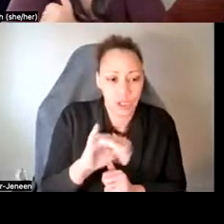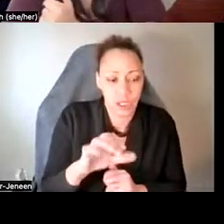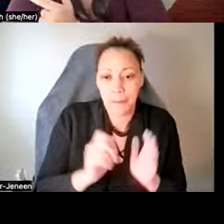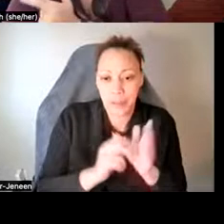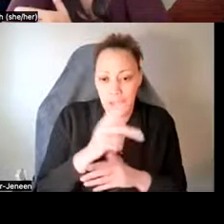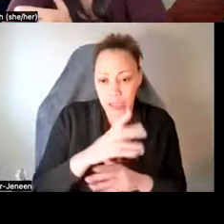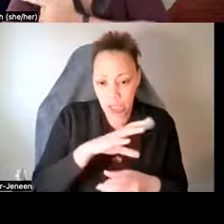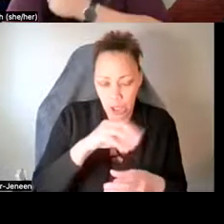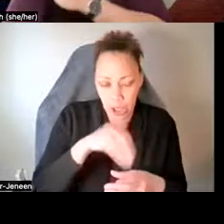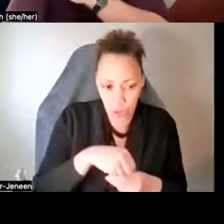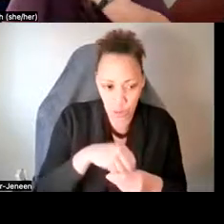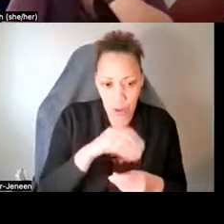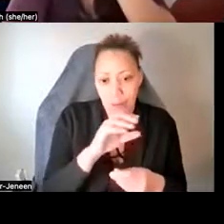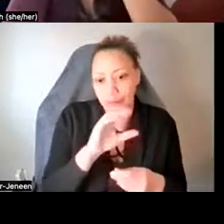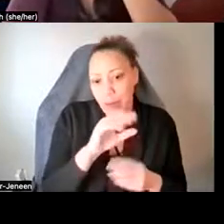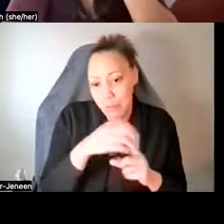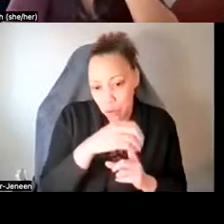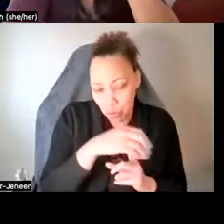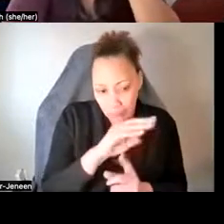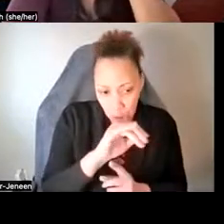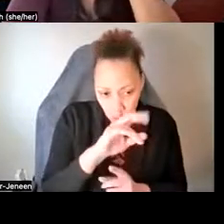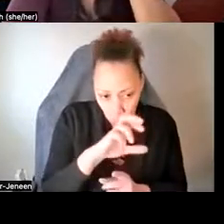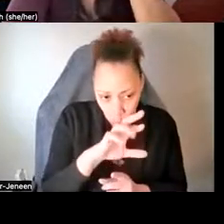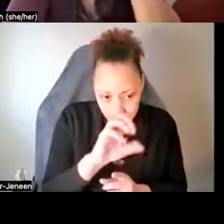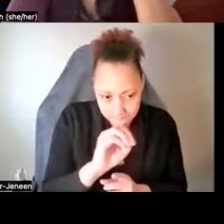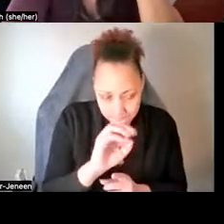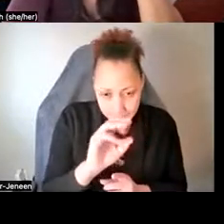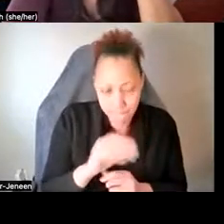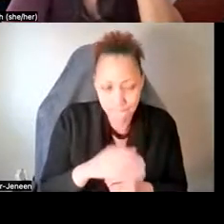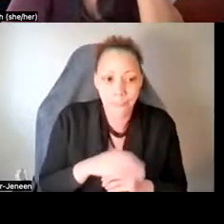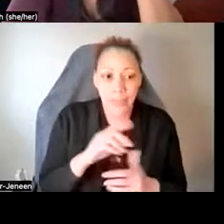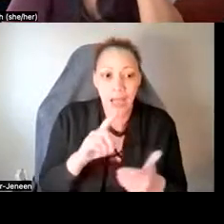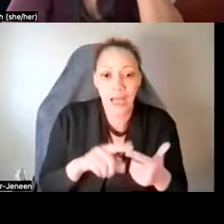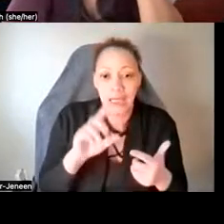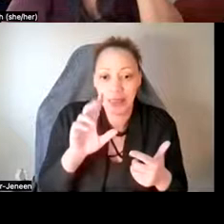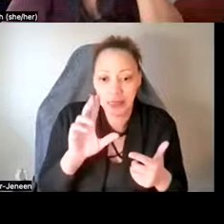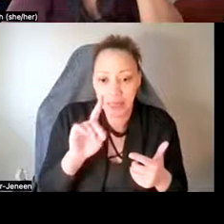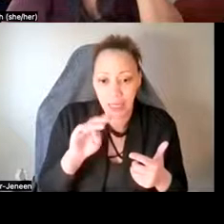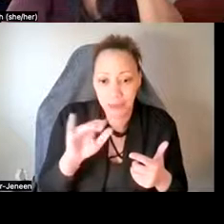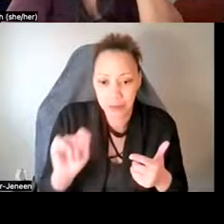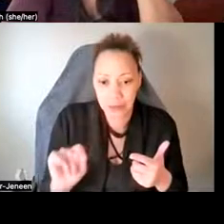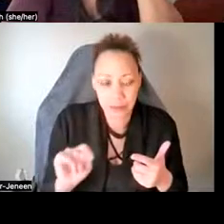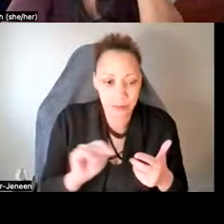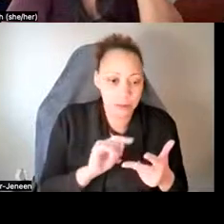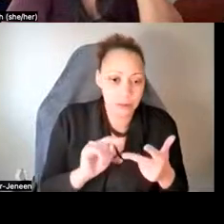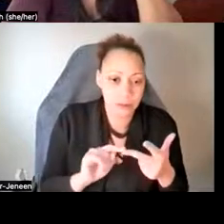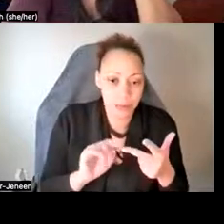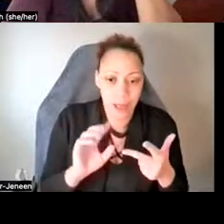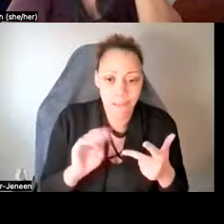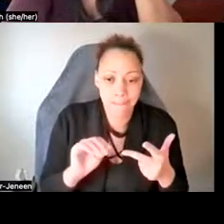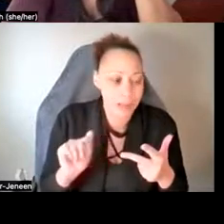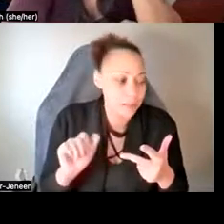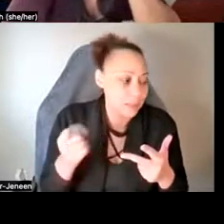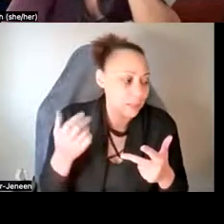mushrooms, Ibogaine, um, DMT and, um, and mescaline, um,